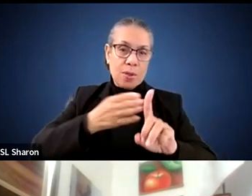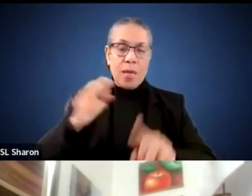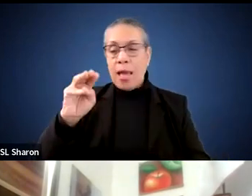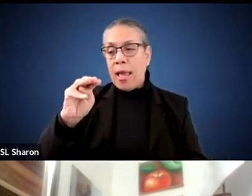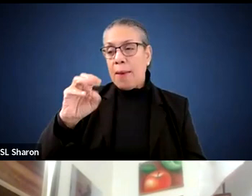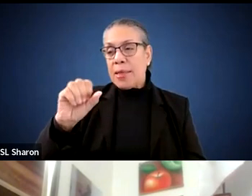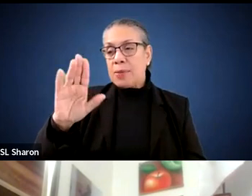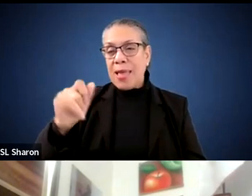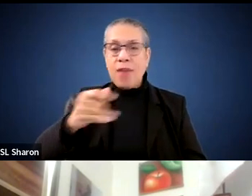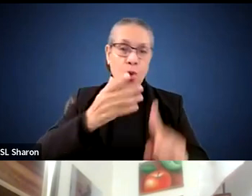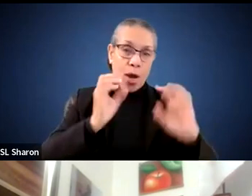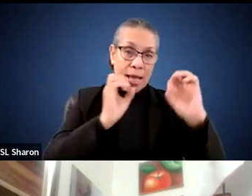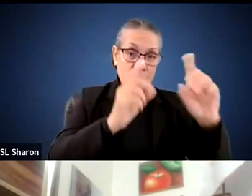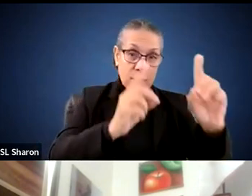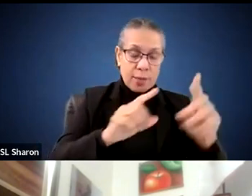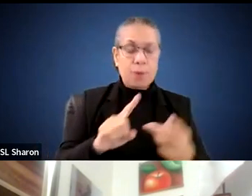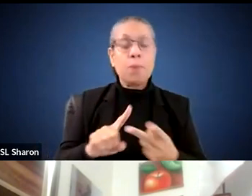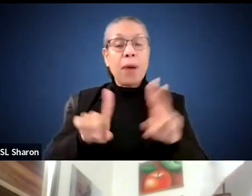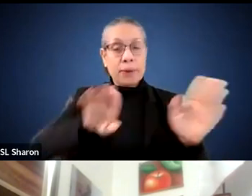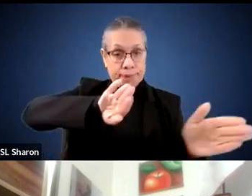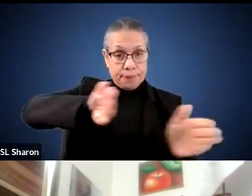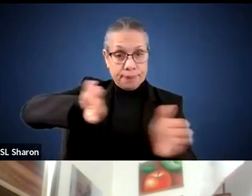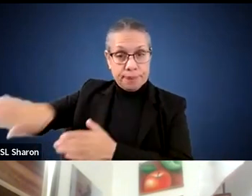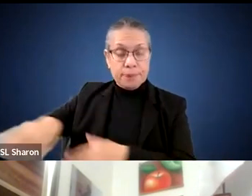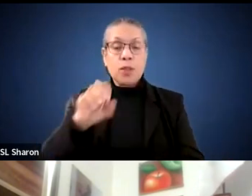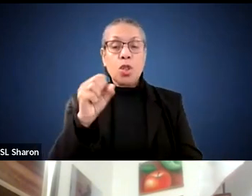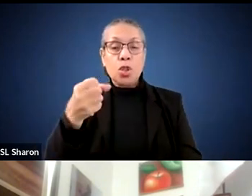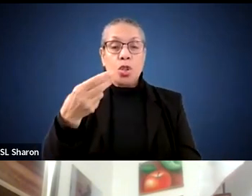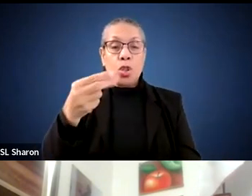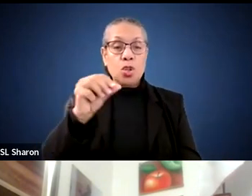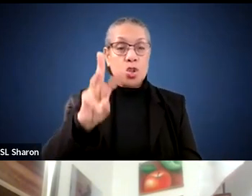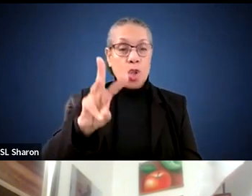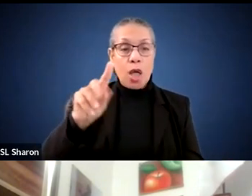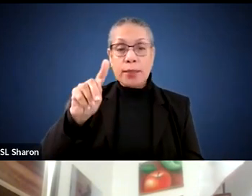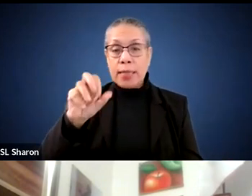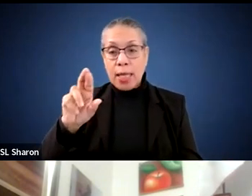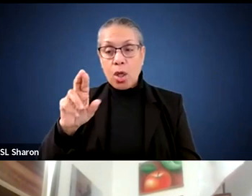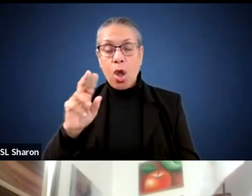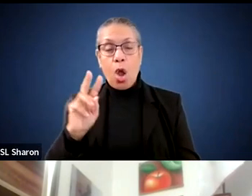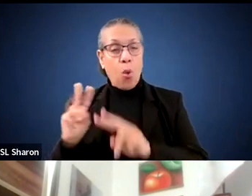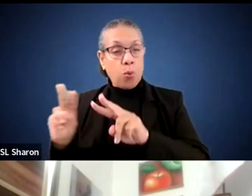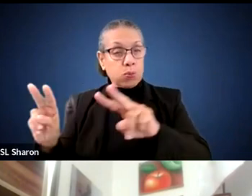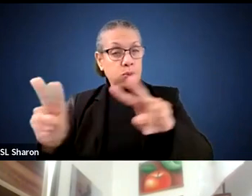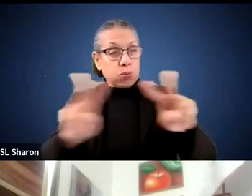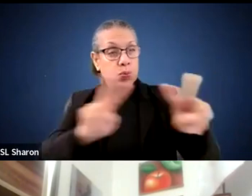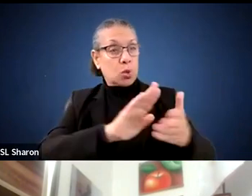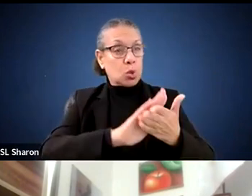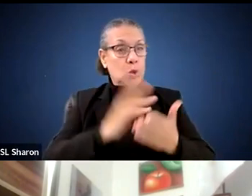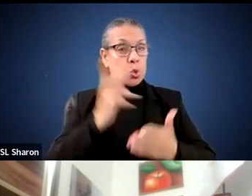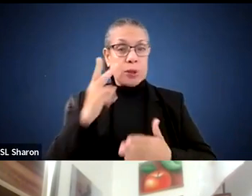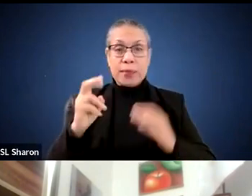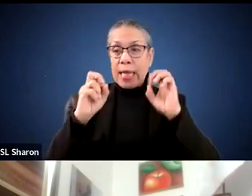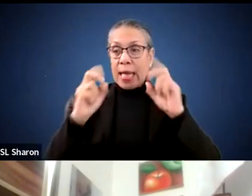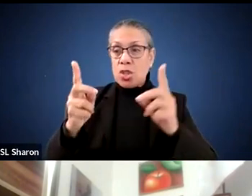That being said, with the Shaw Taylor, looking at both, walking both those schools and seeing the educational spaces